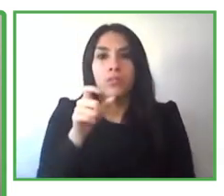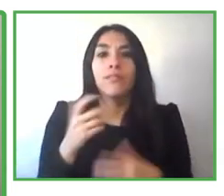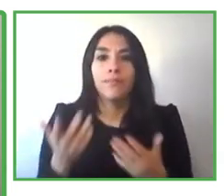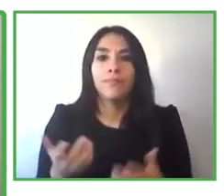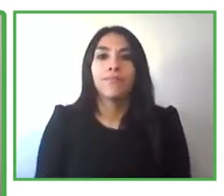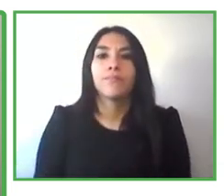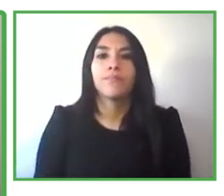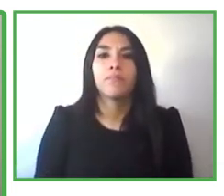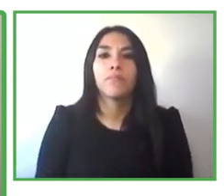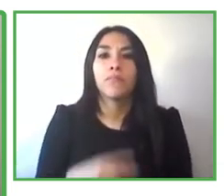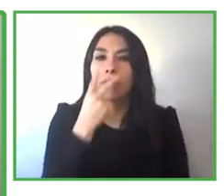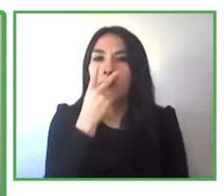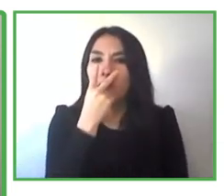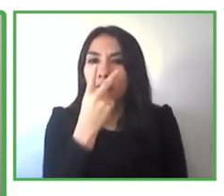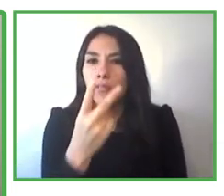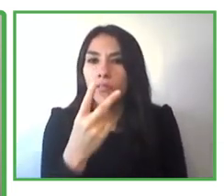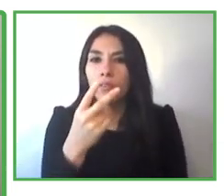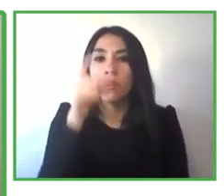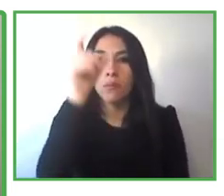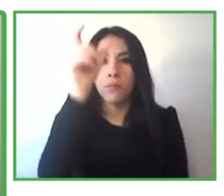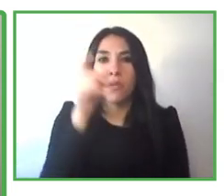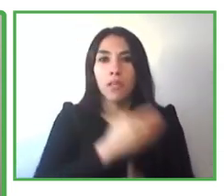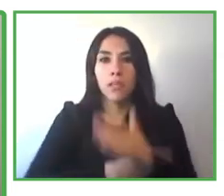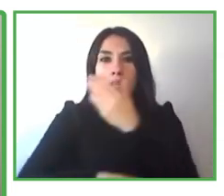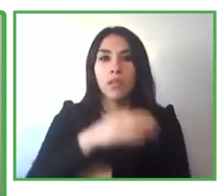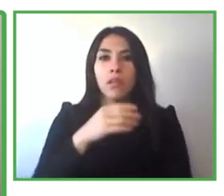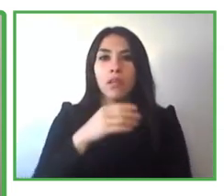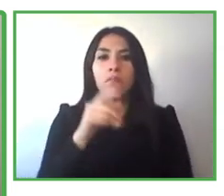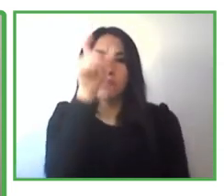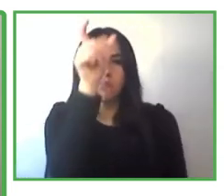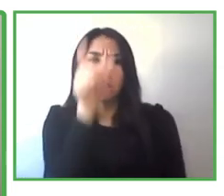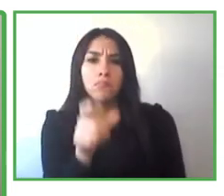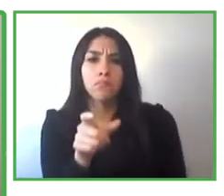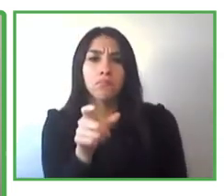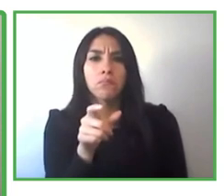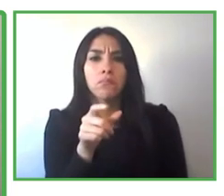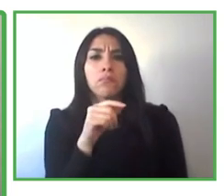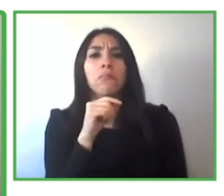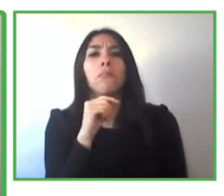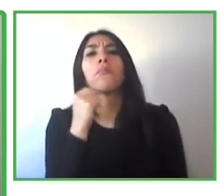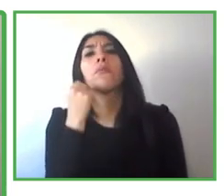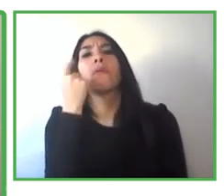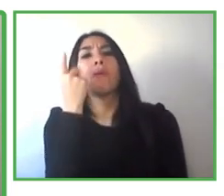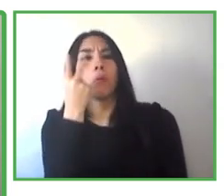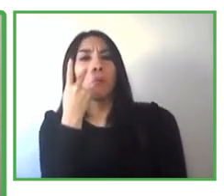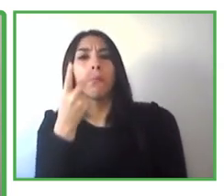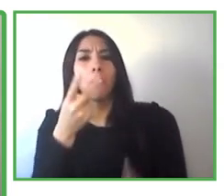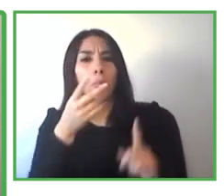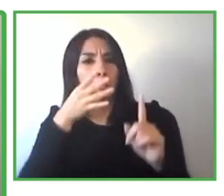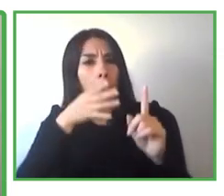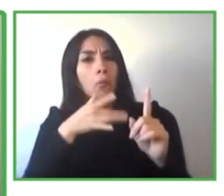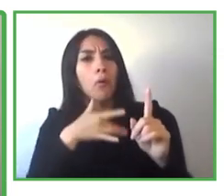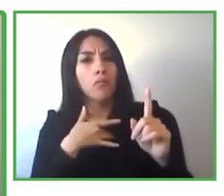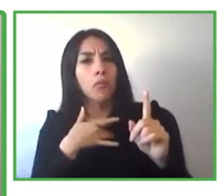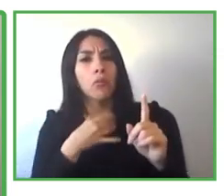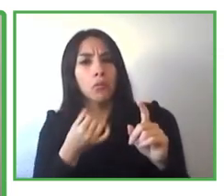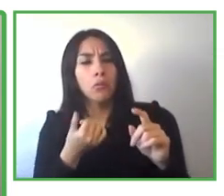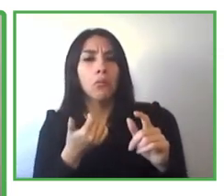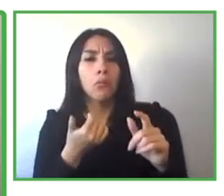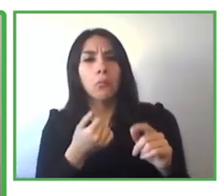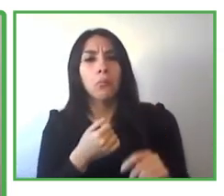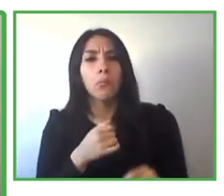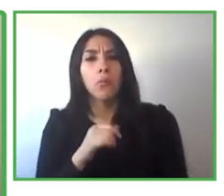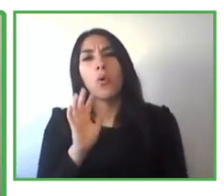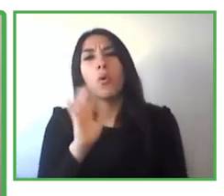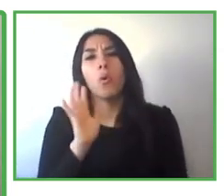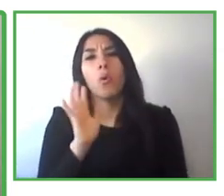exactly and then can you tell us what happened um on your birthday uh there a few years ago and after